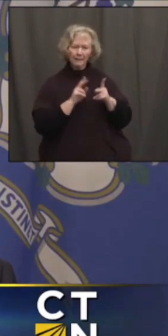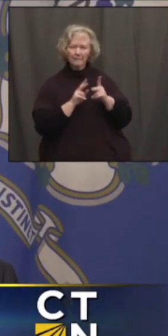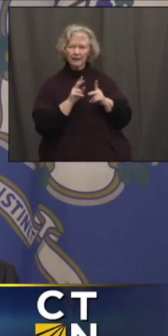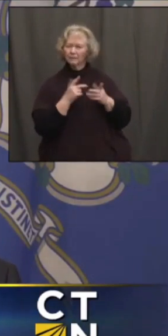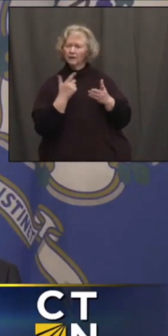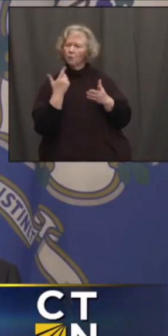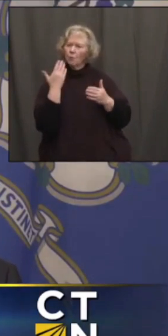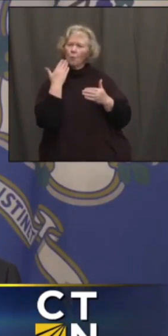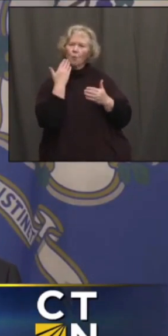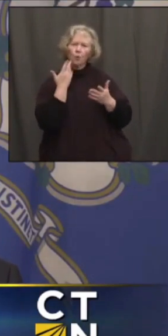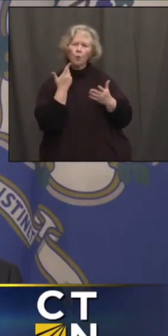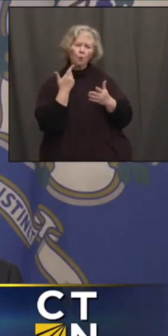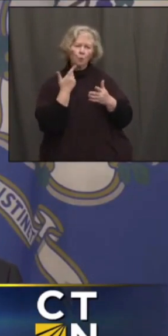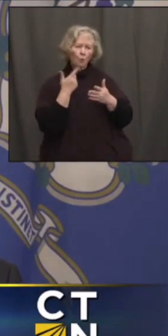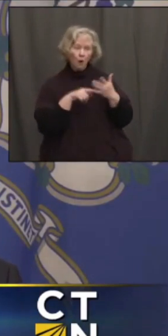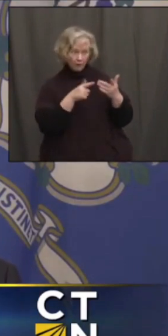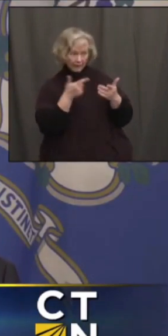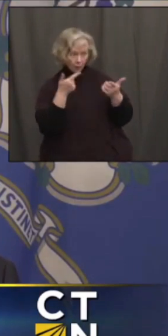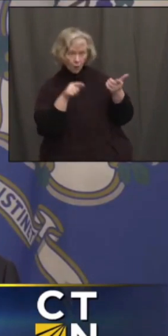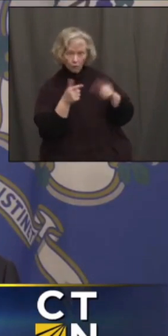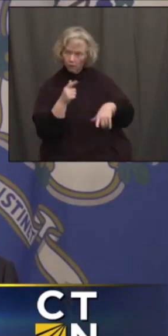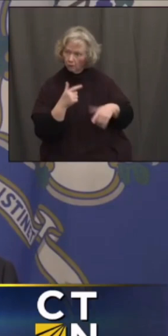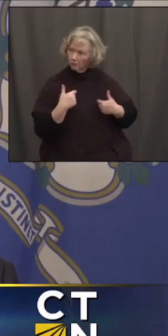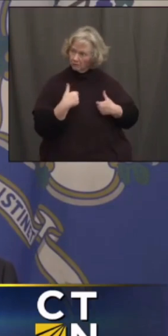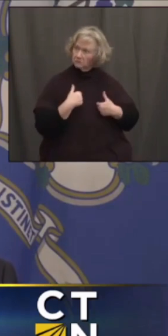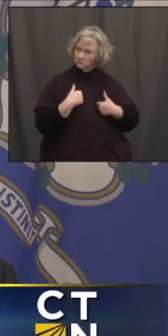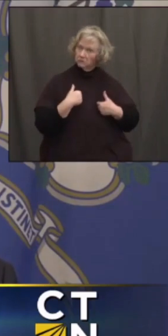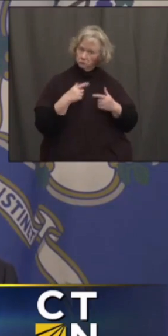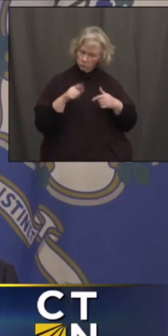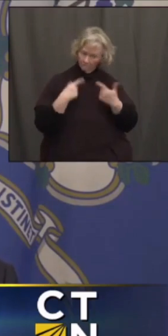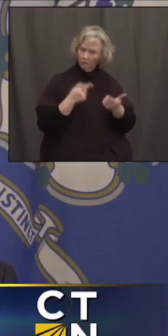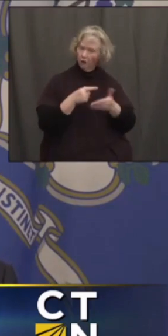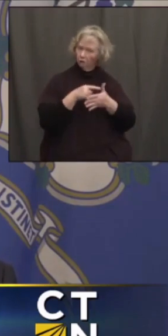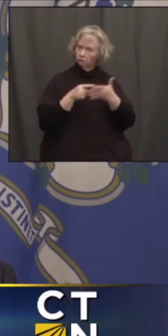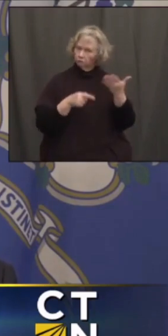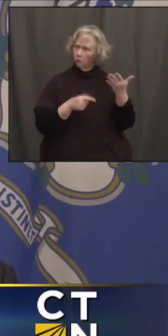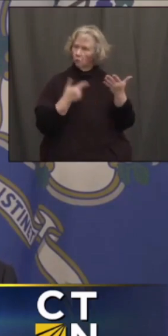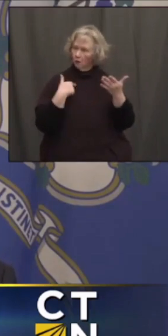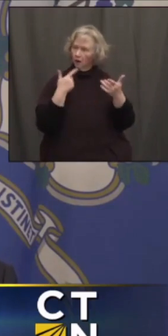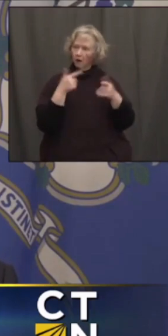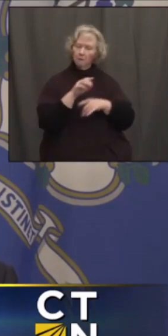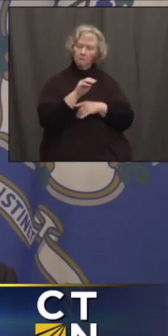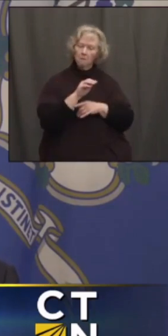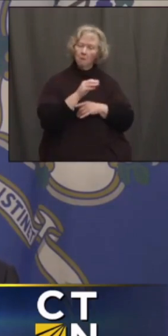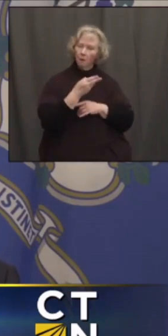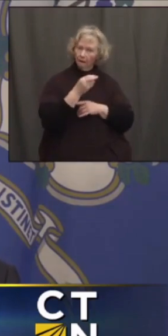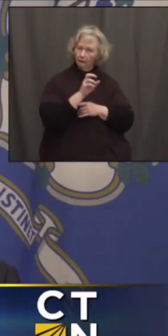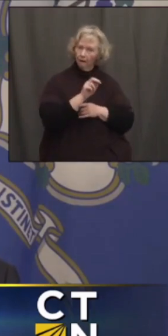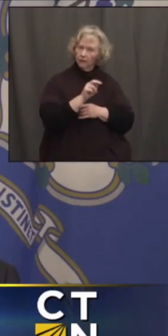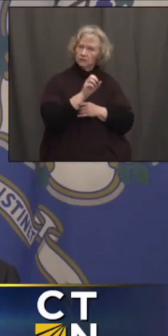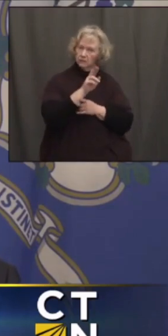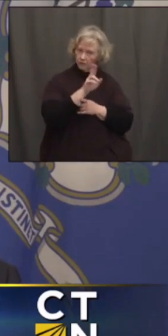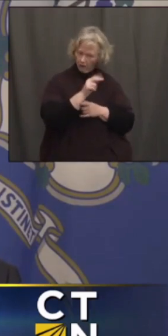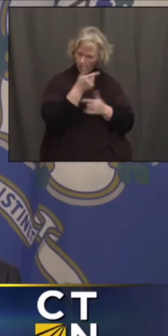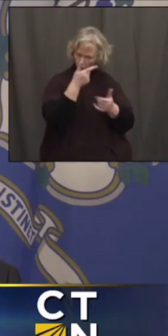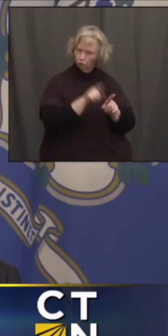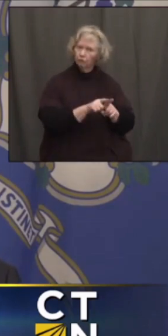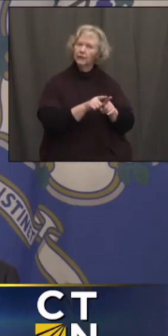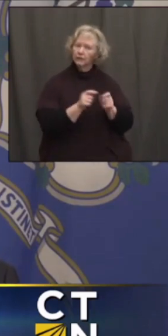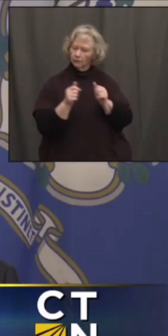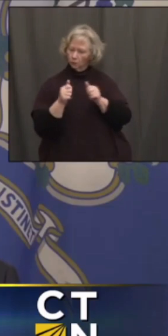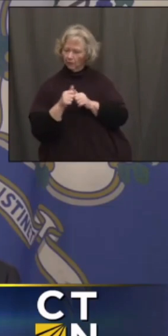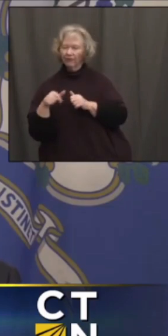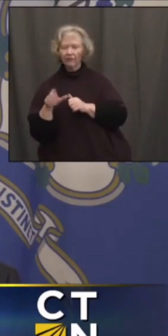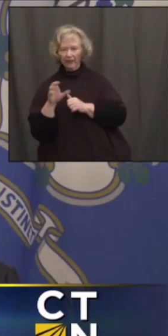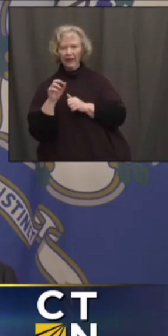are the terms of the agreement? And we said, look, this is the terms of the agreement that Mohegan Sun and the state of Connecticut